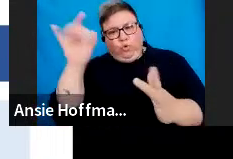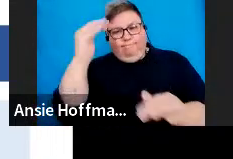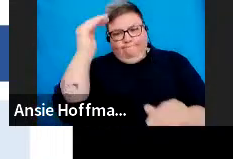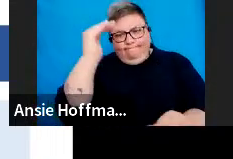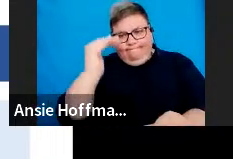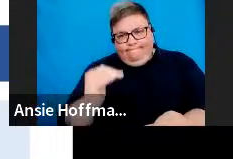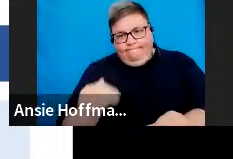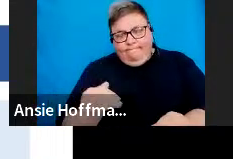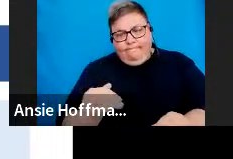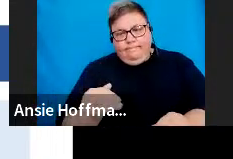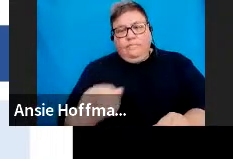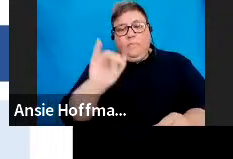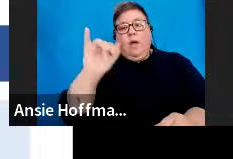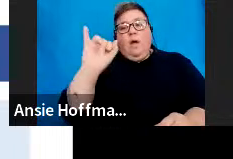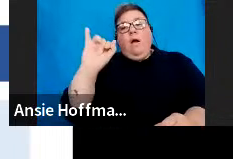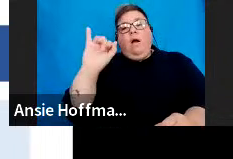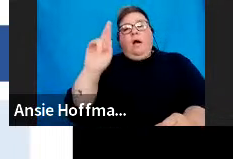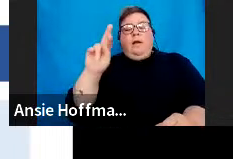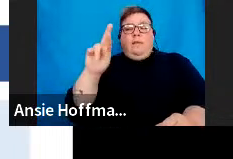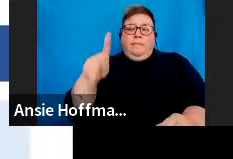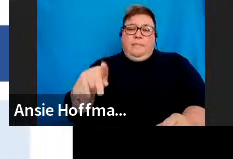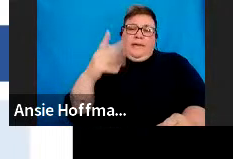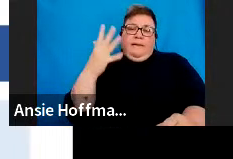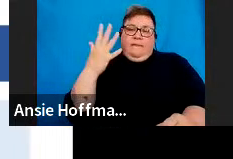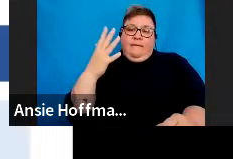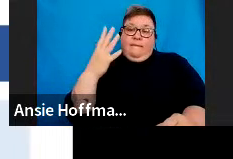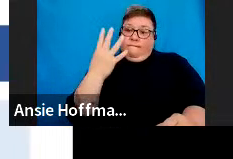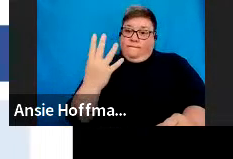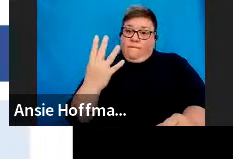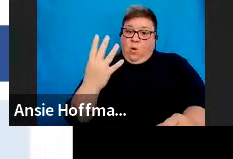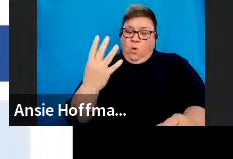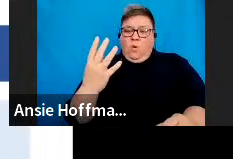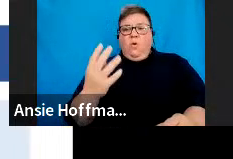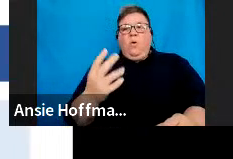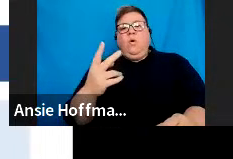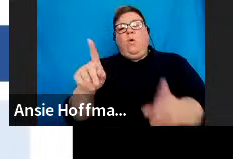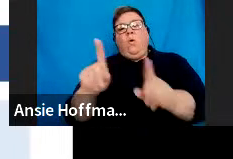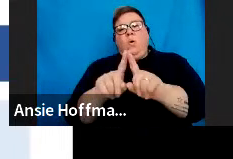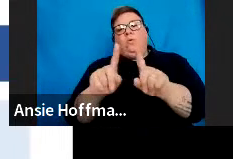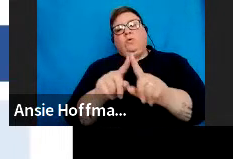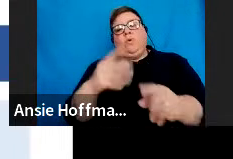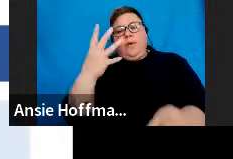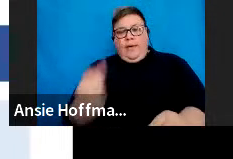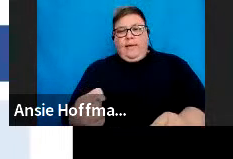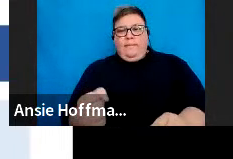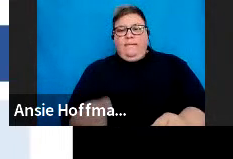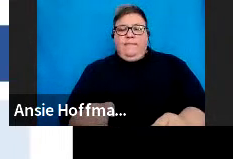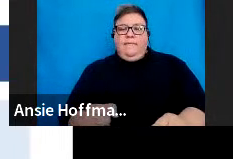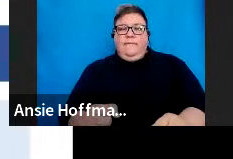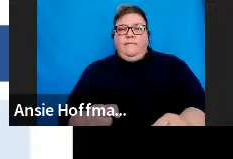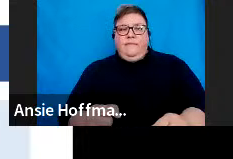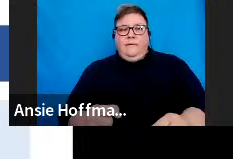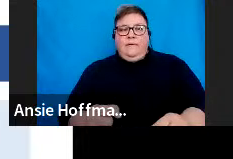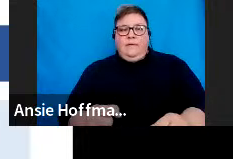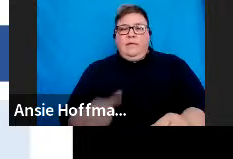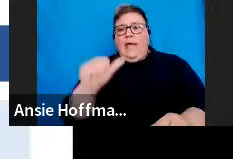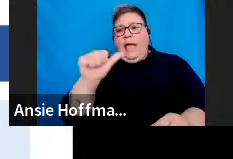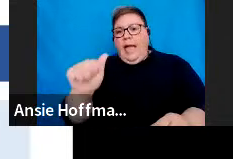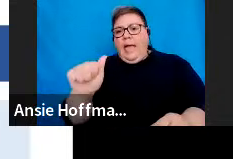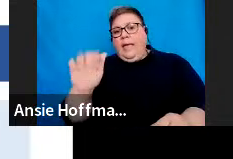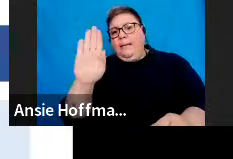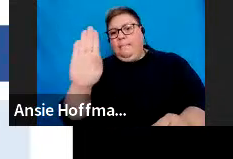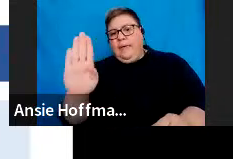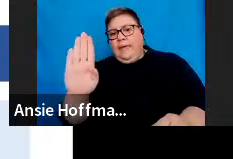Your IRP3 employer form. So, you also get now with where we did the A and we did the B and the C,